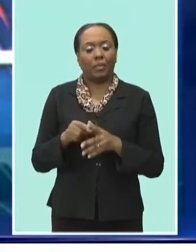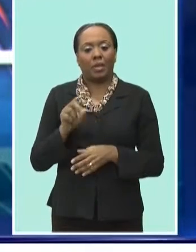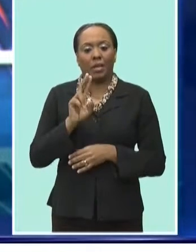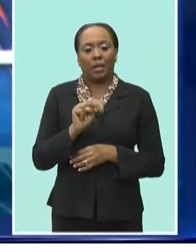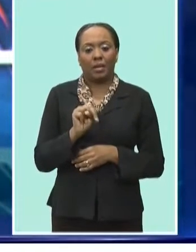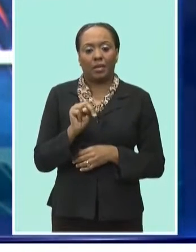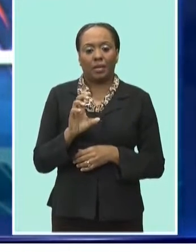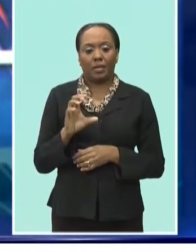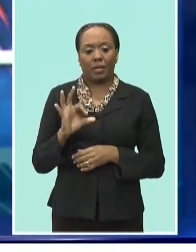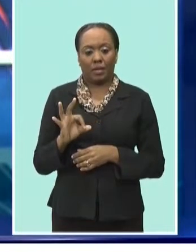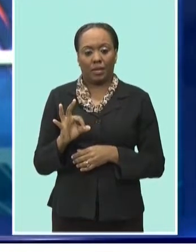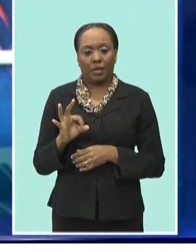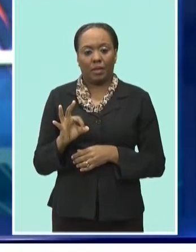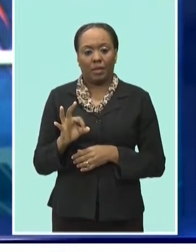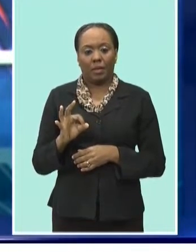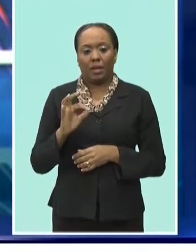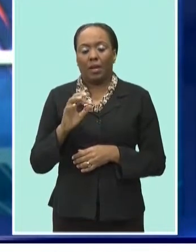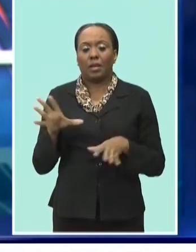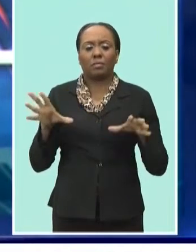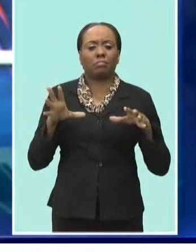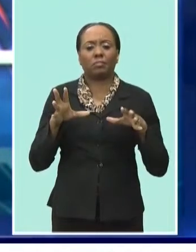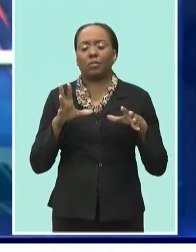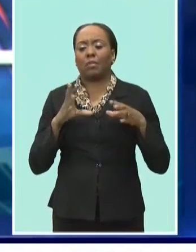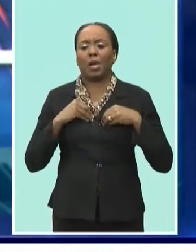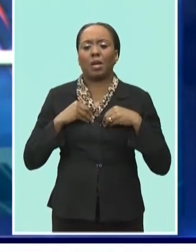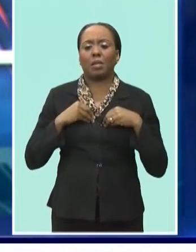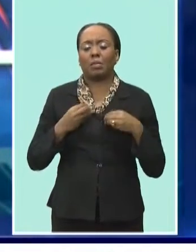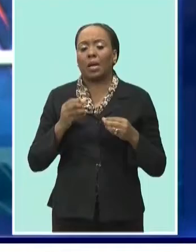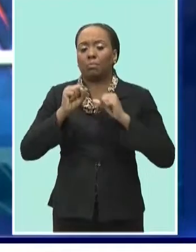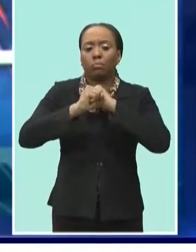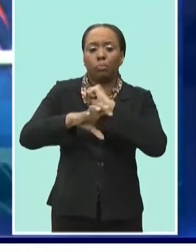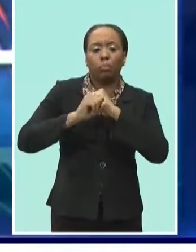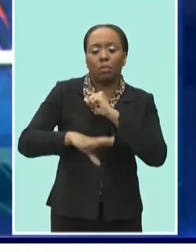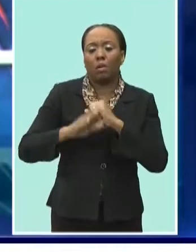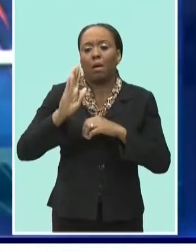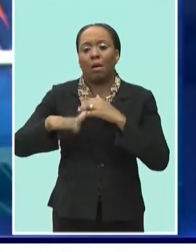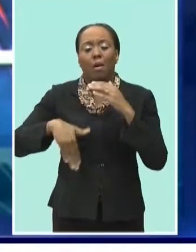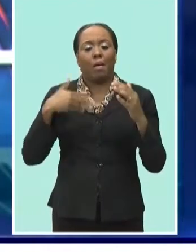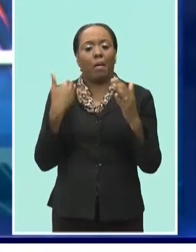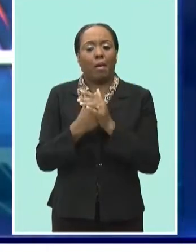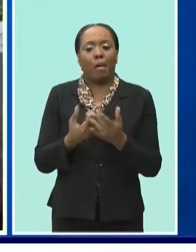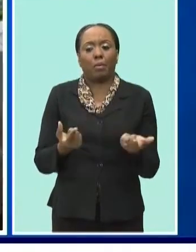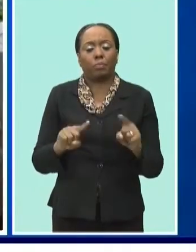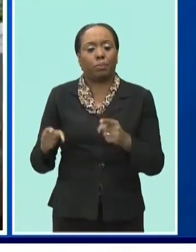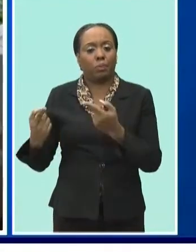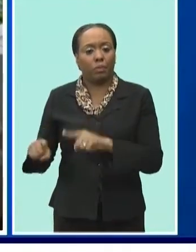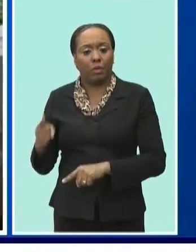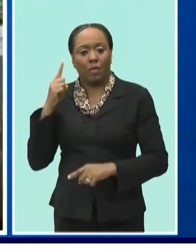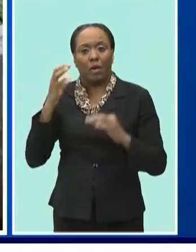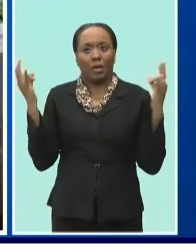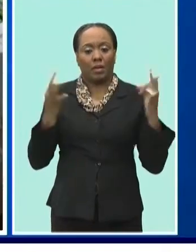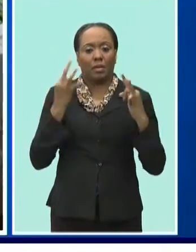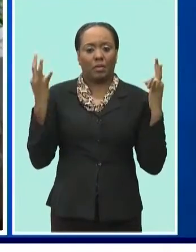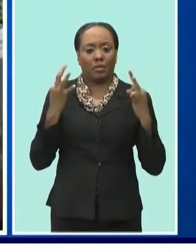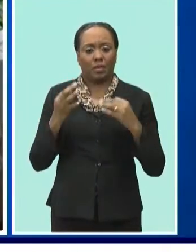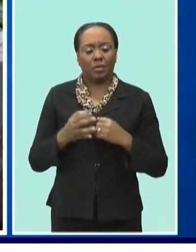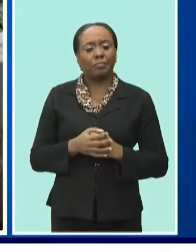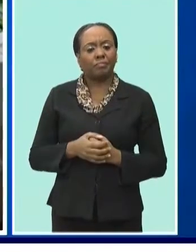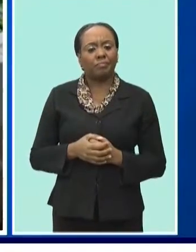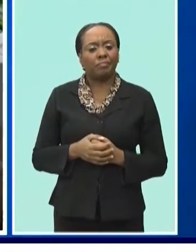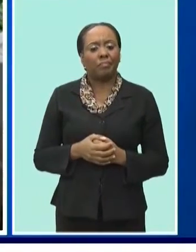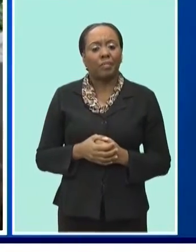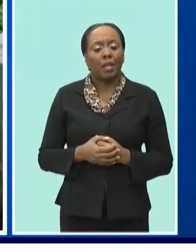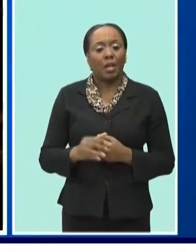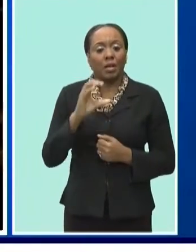Cultural Foundation is embracing all events that promote the festival. The NCF wants promoters to do away with what Chief Executive